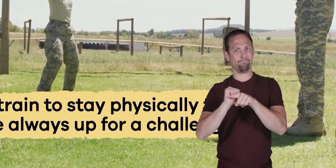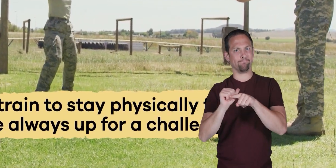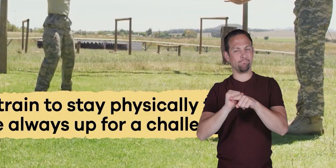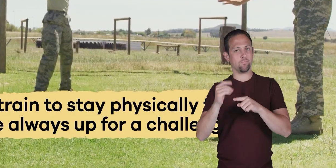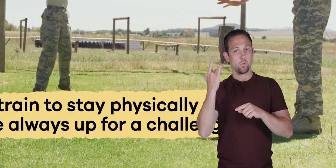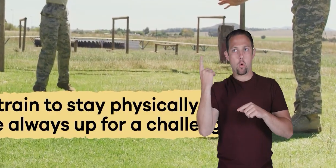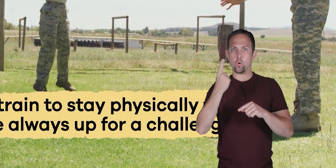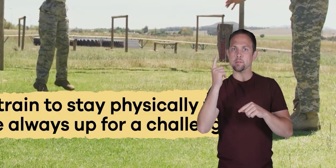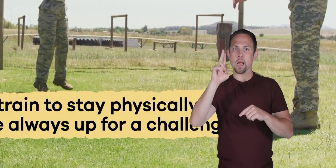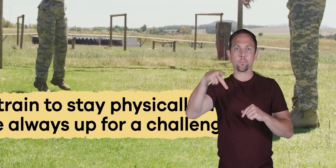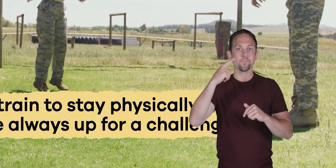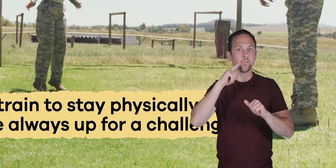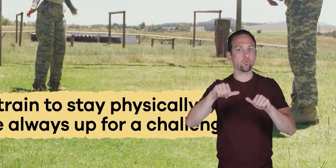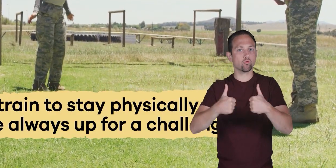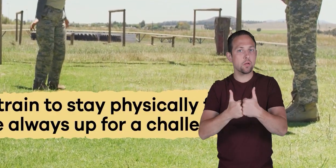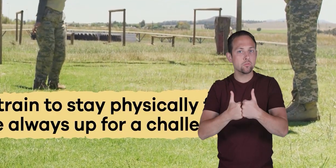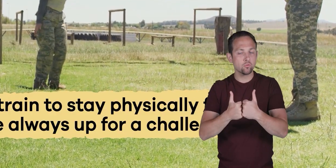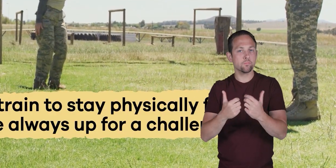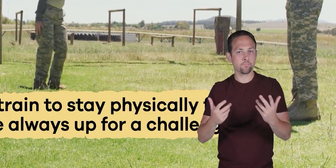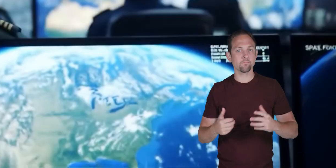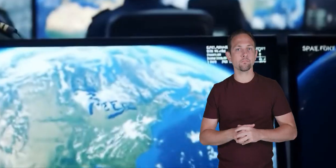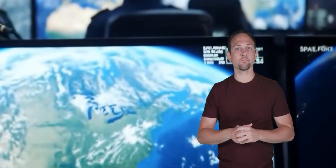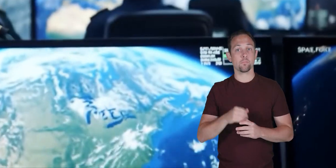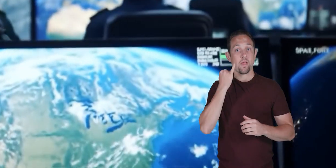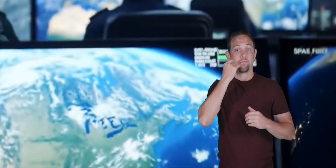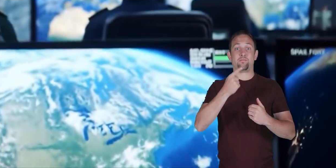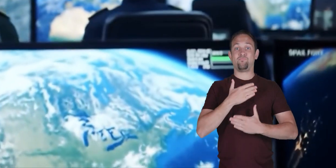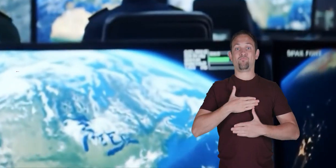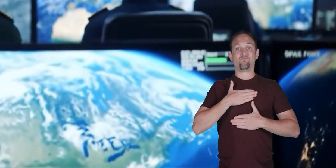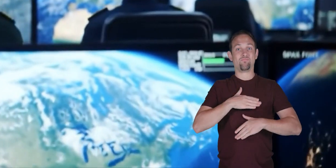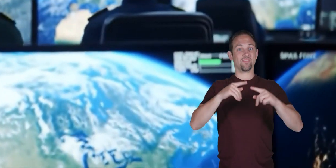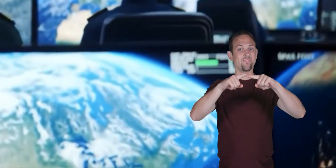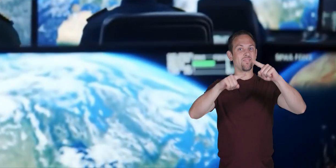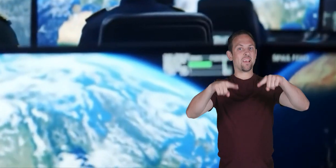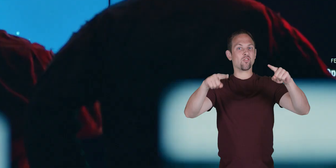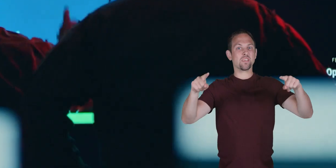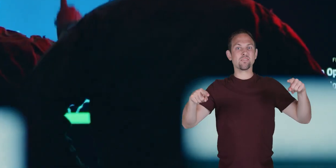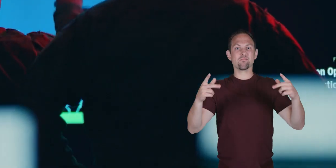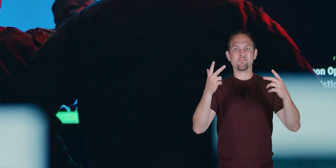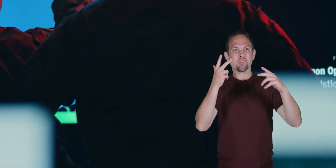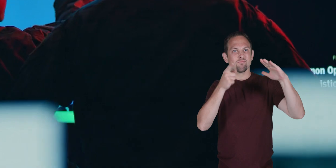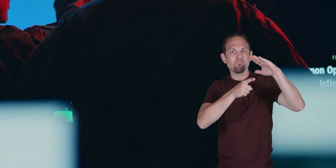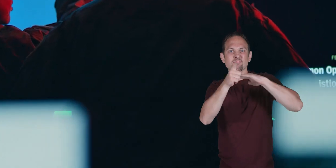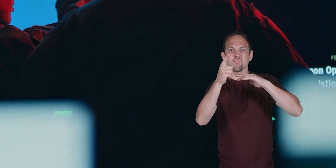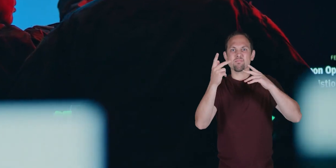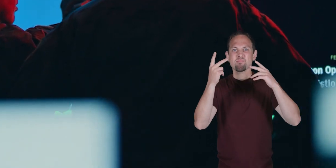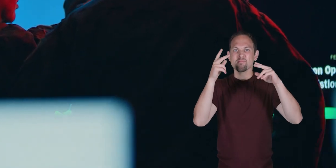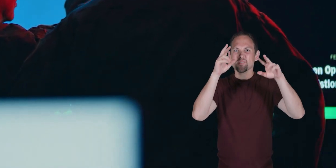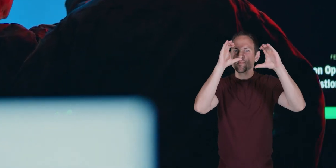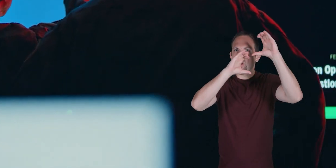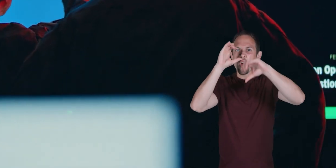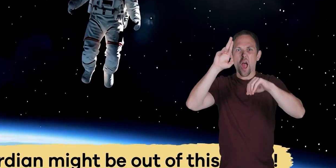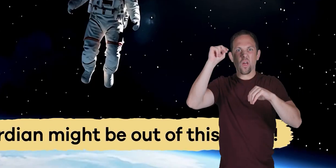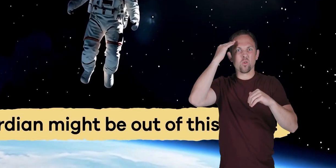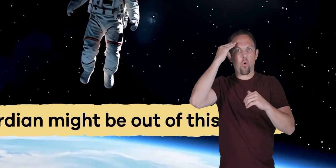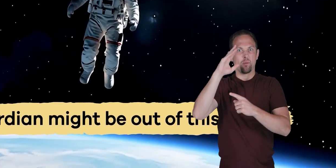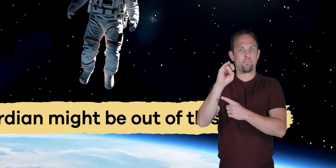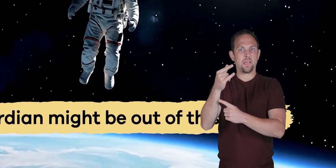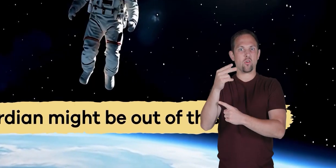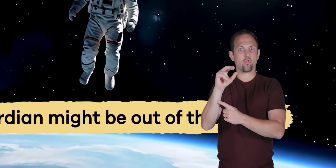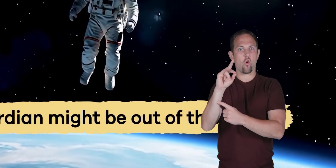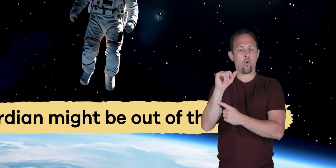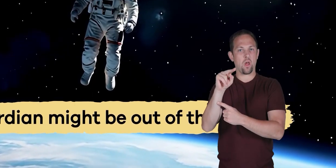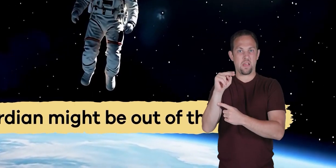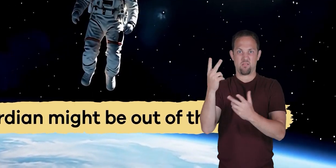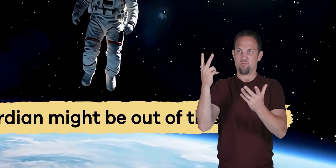and are always up for a challenge if you enjoy variety and exploring the unknown being a